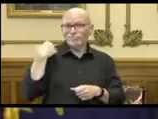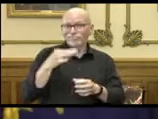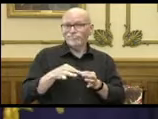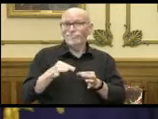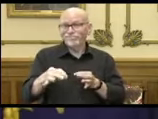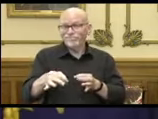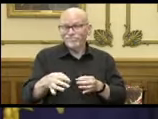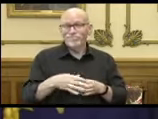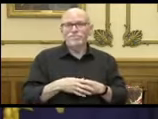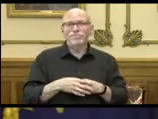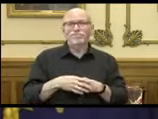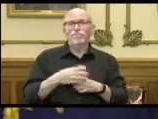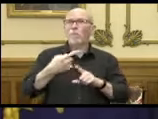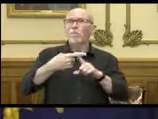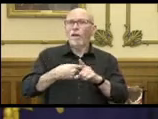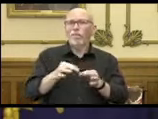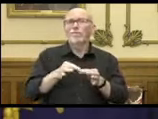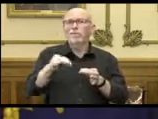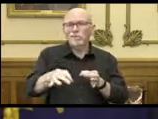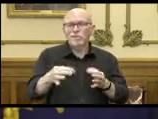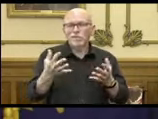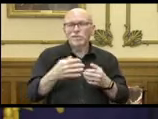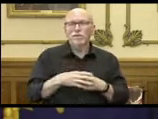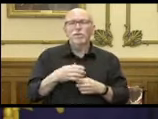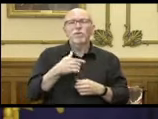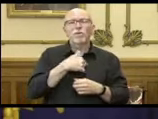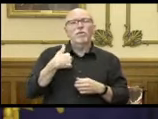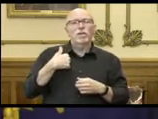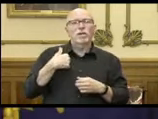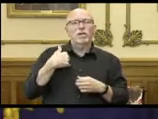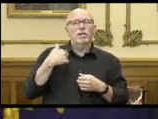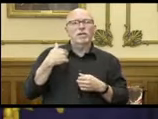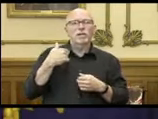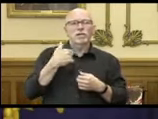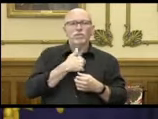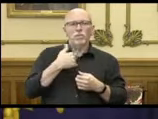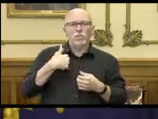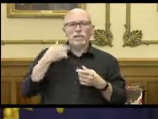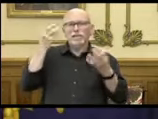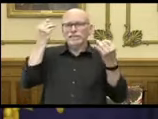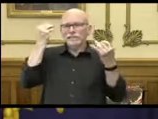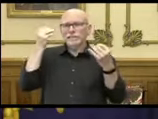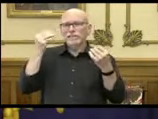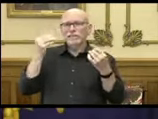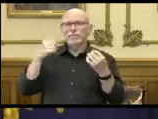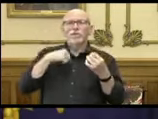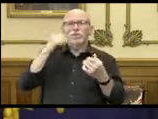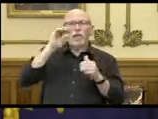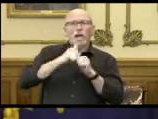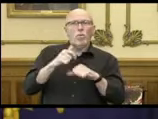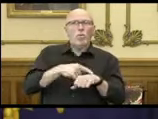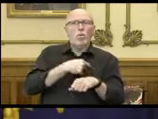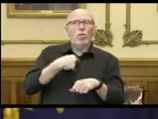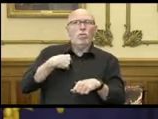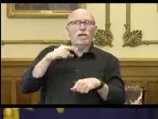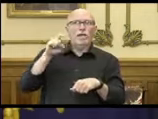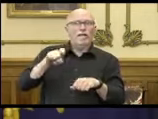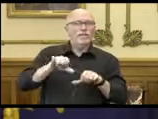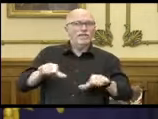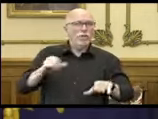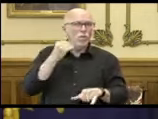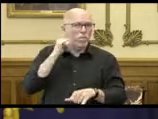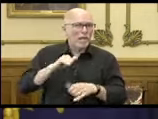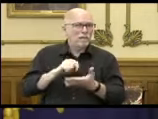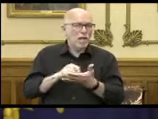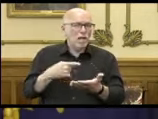almost a full month from the time we were we were contemplating and didn't know how long we would be sheltered in place or staying